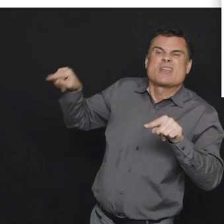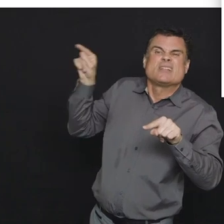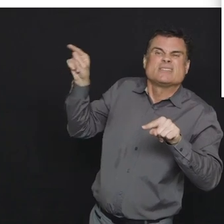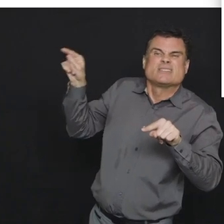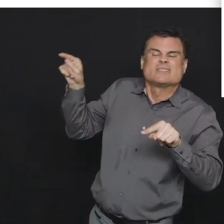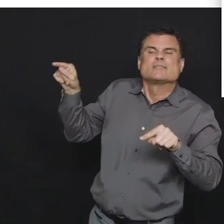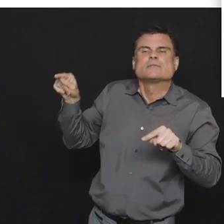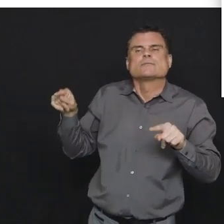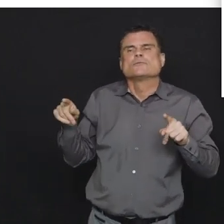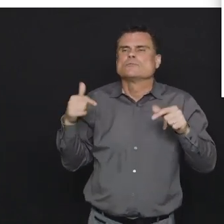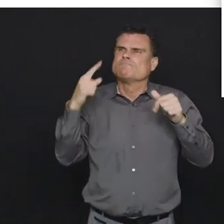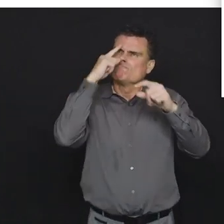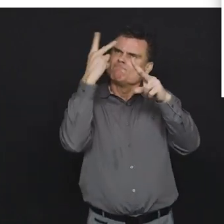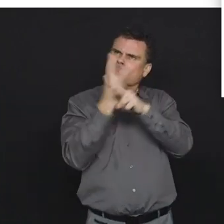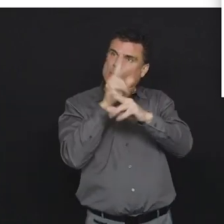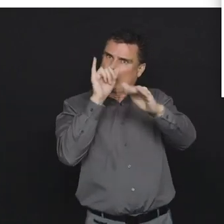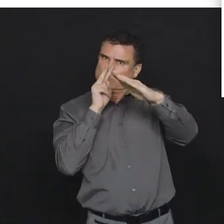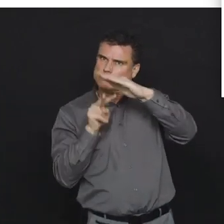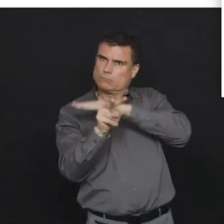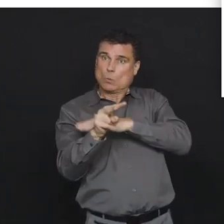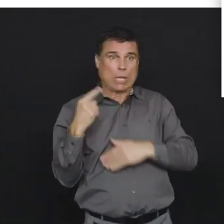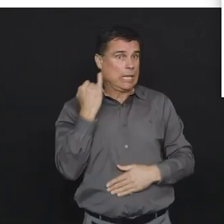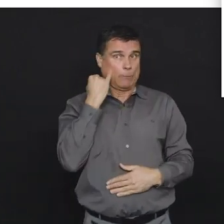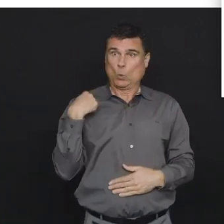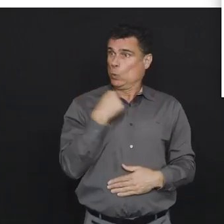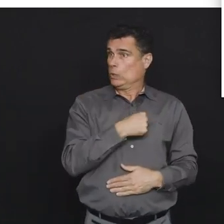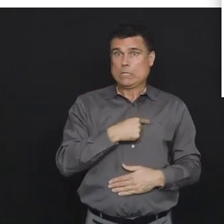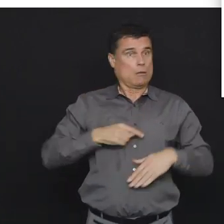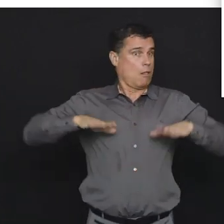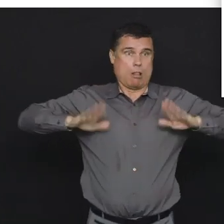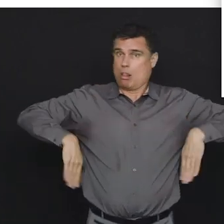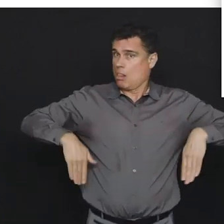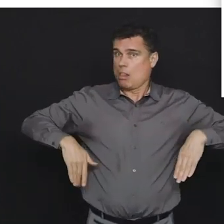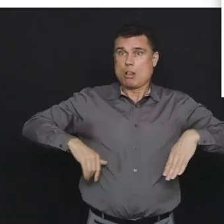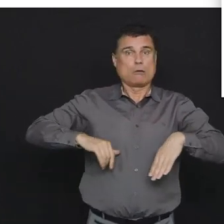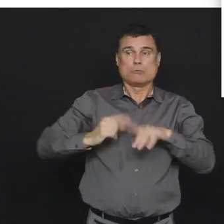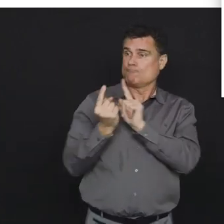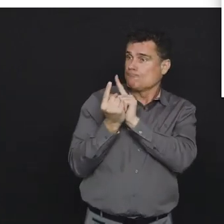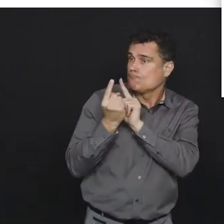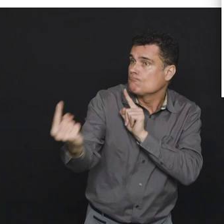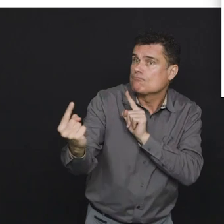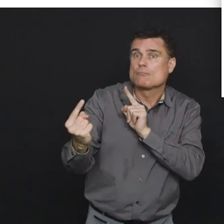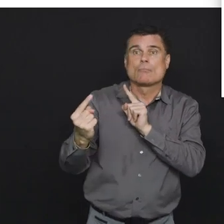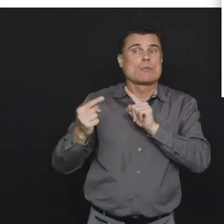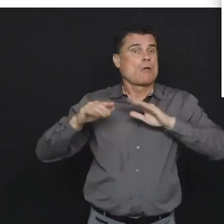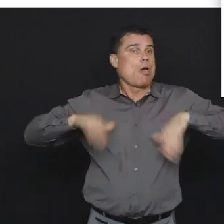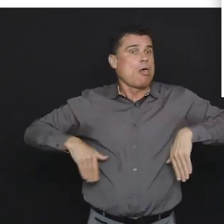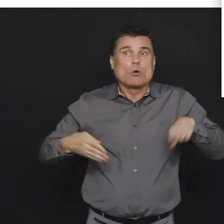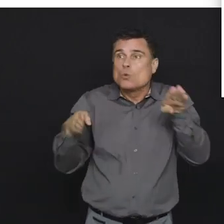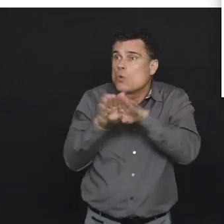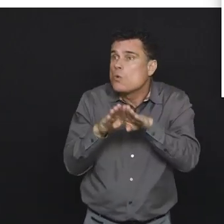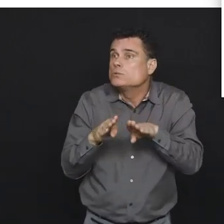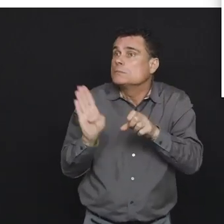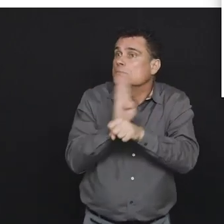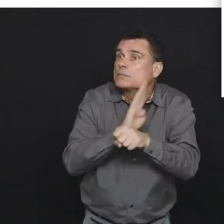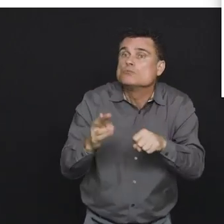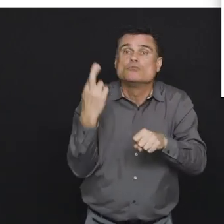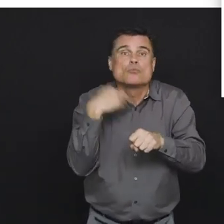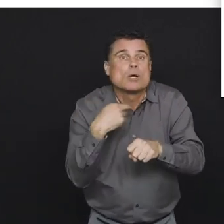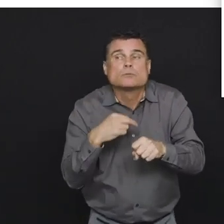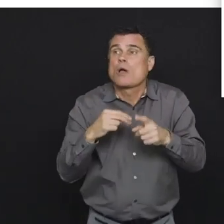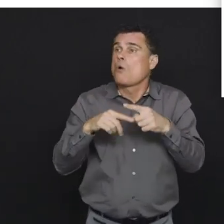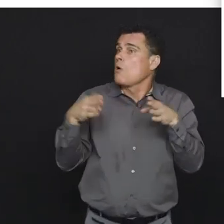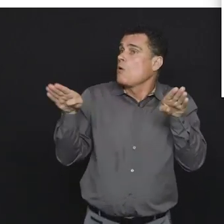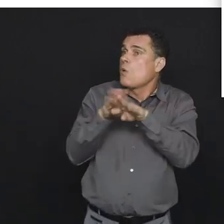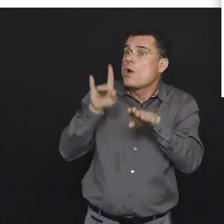line continues to go up and so that is what the modelers think would have happened had we not put in some